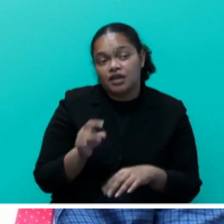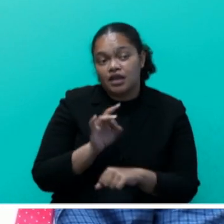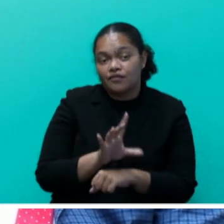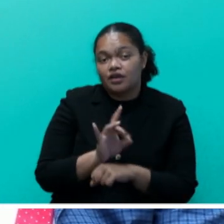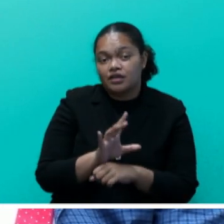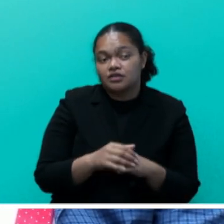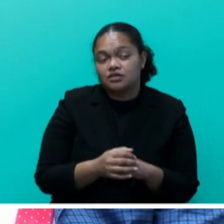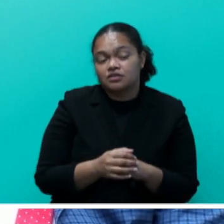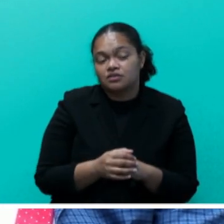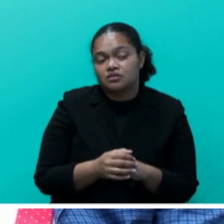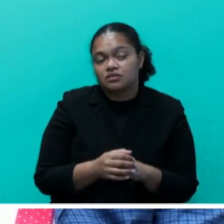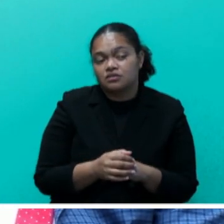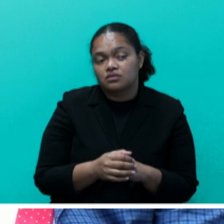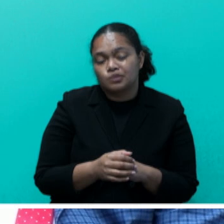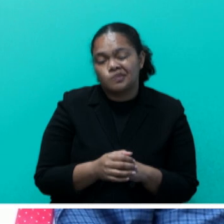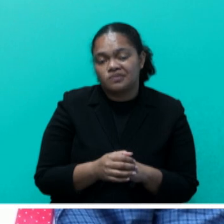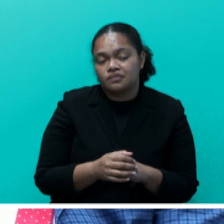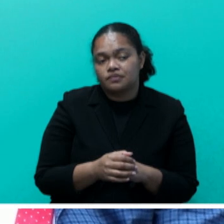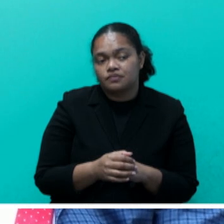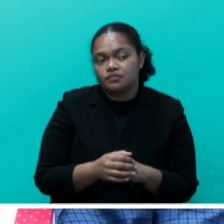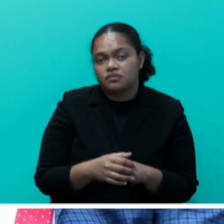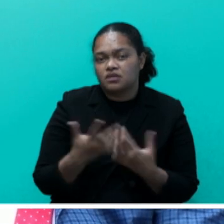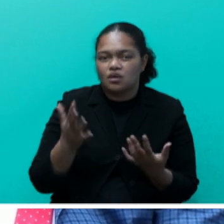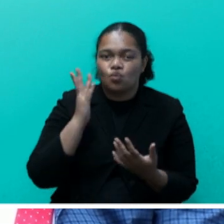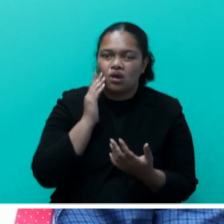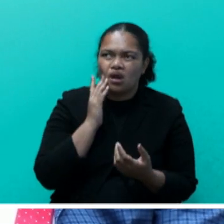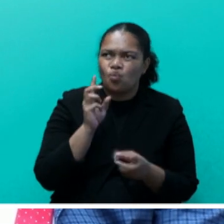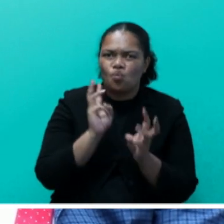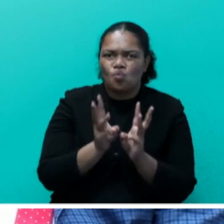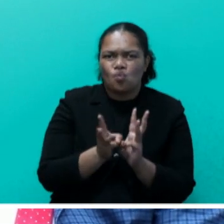owners in terms of the weather situation,